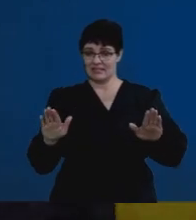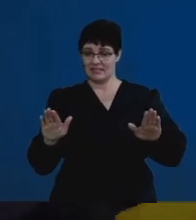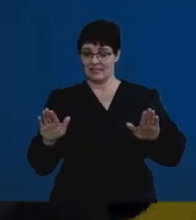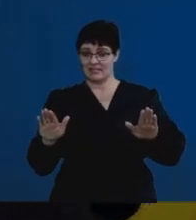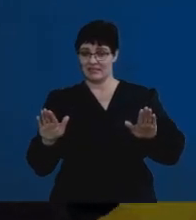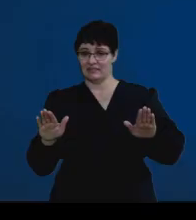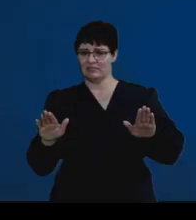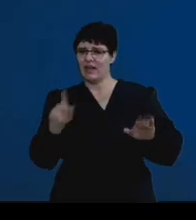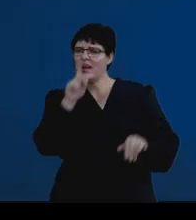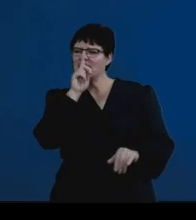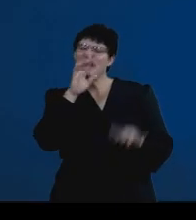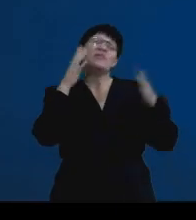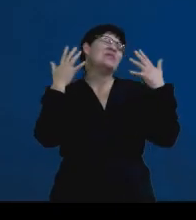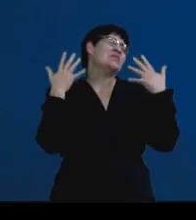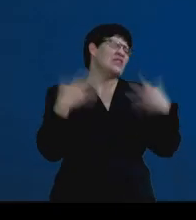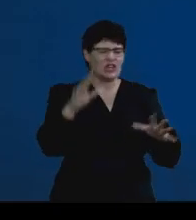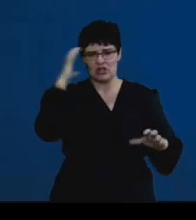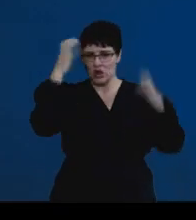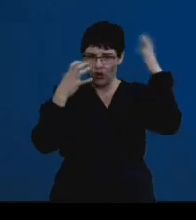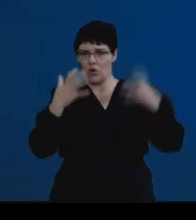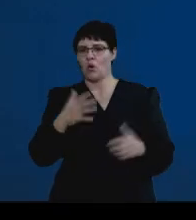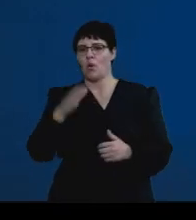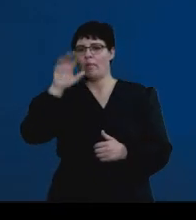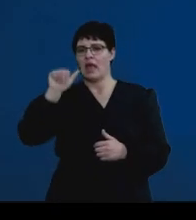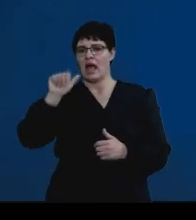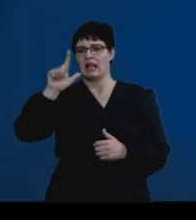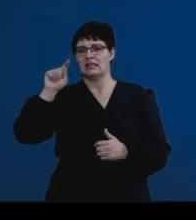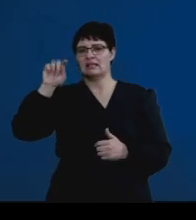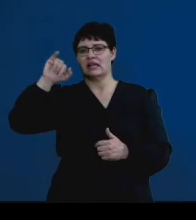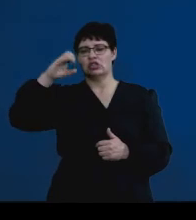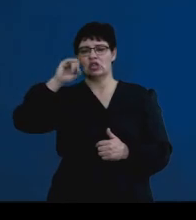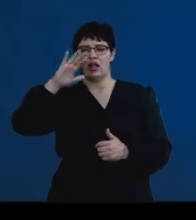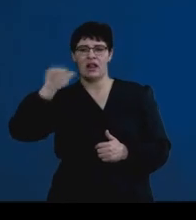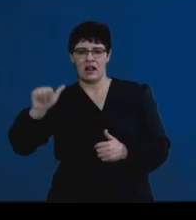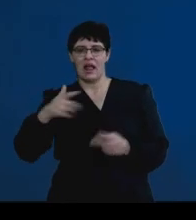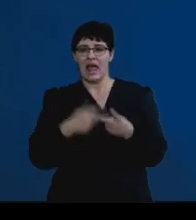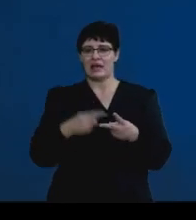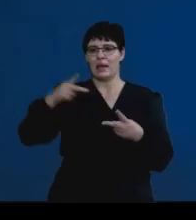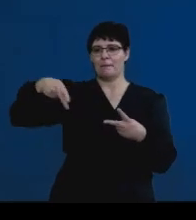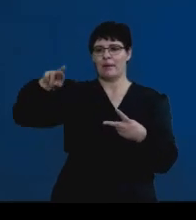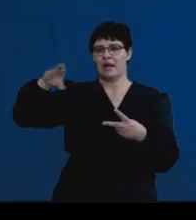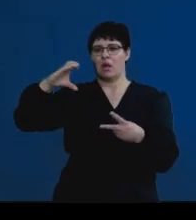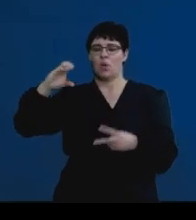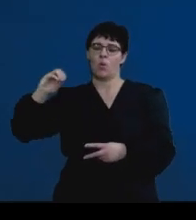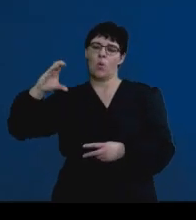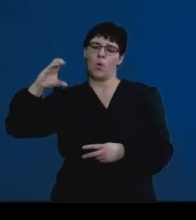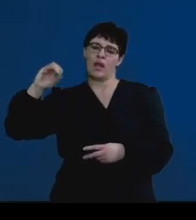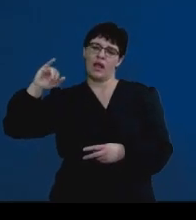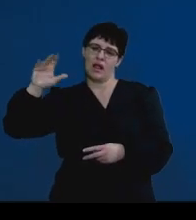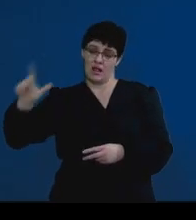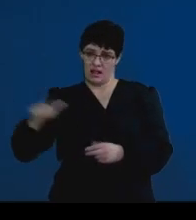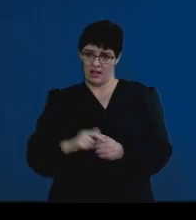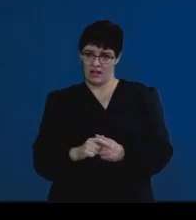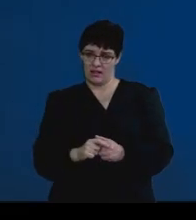And we've seen this confusion between altricial and precocial development, where learners tend to mix the